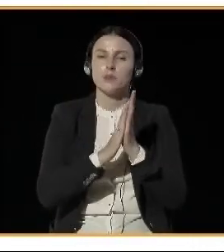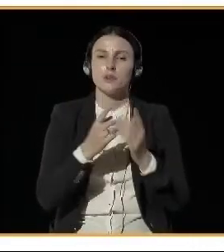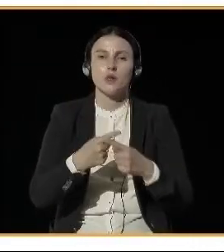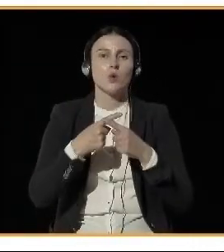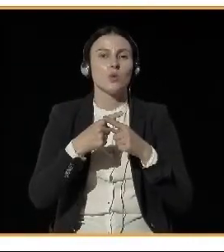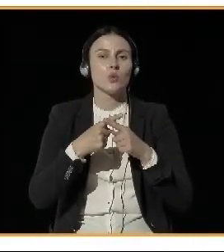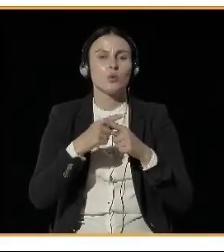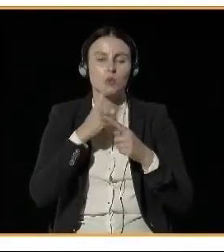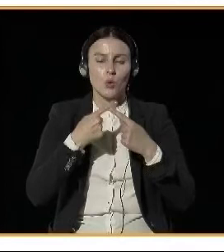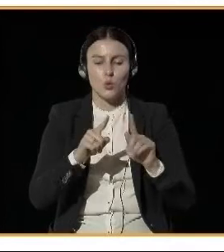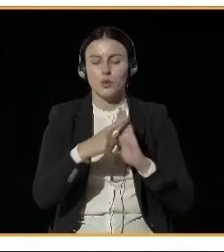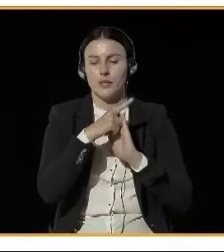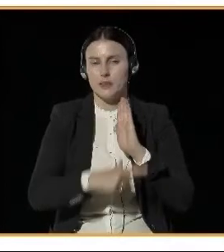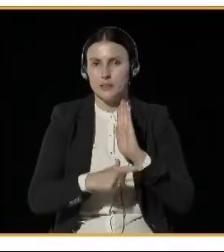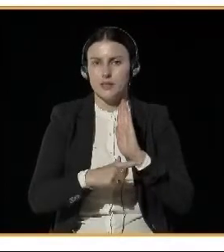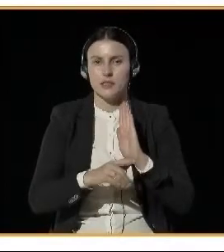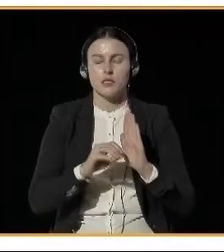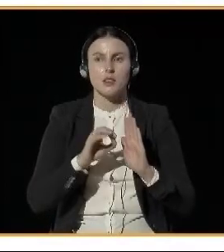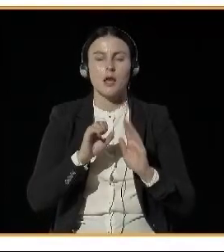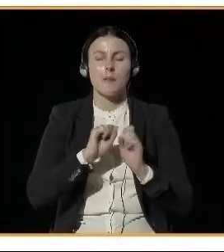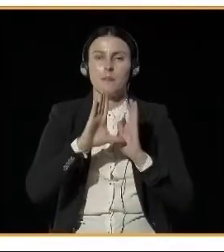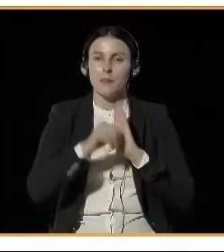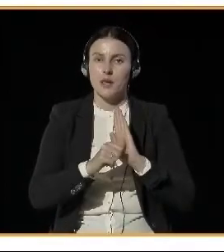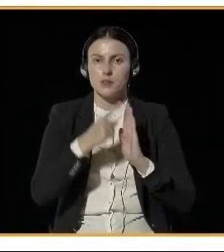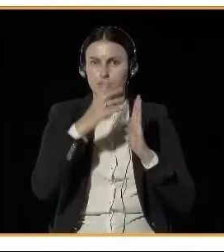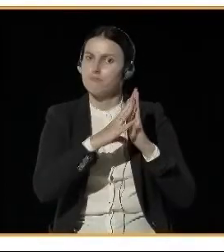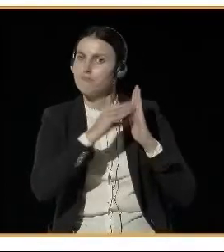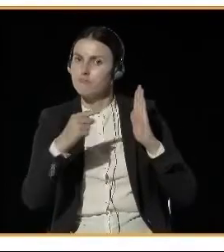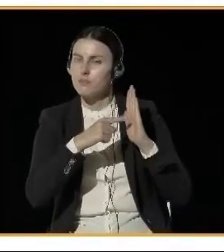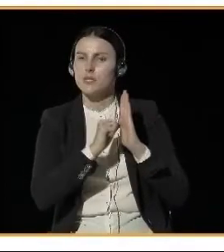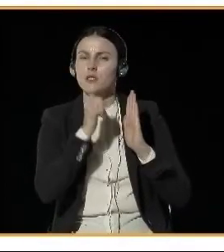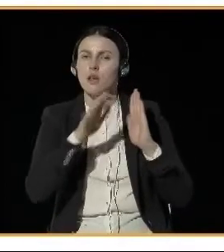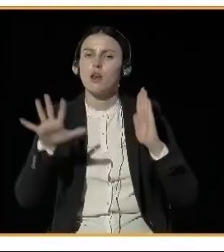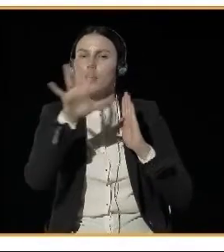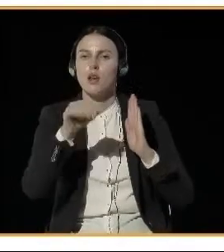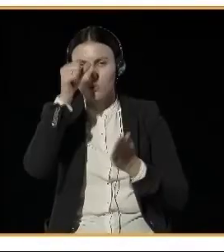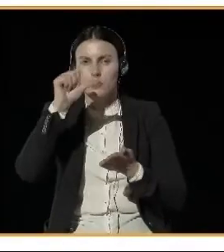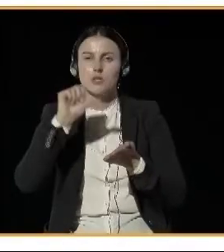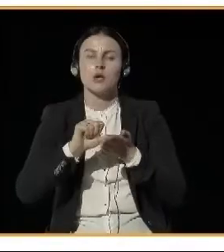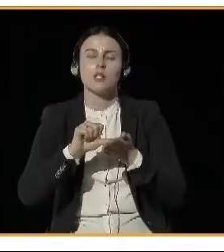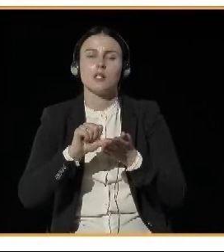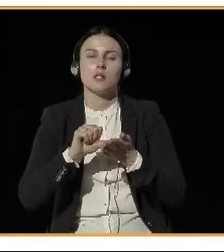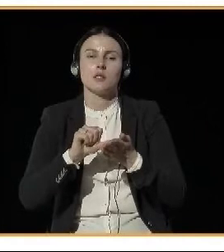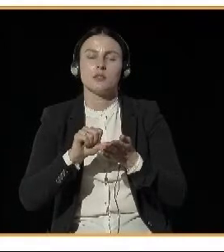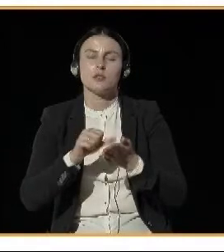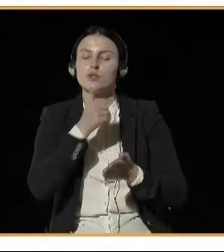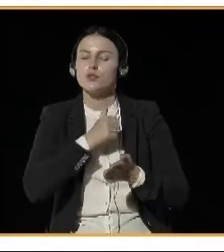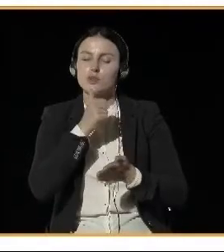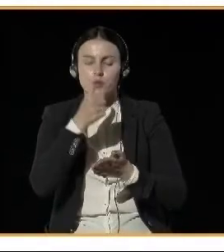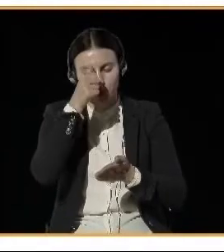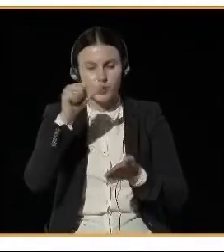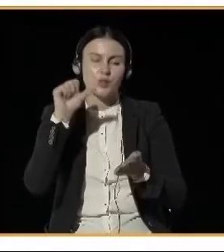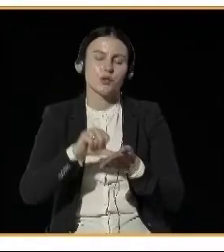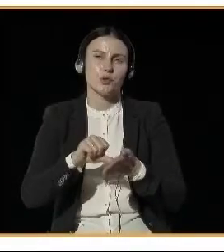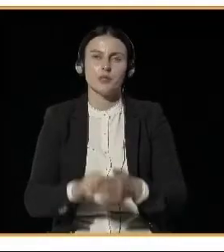city is taking part in the contest in which cities of our guests